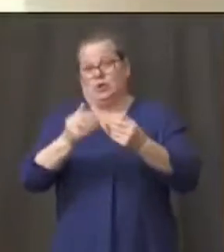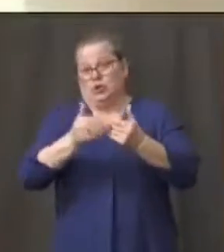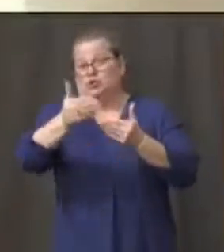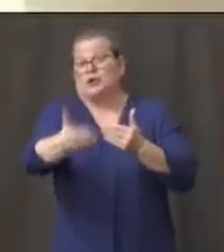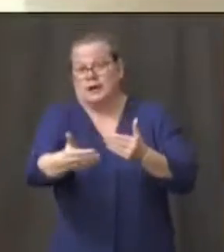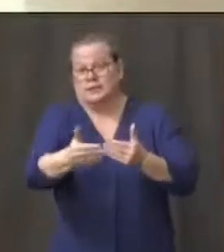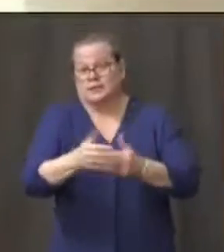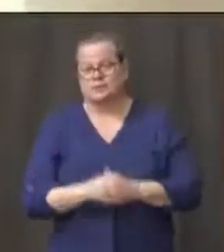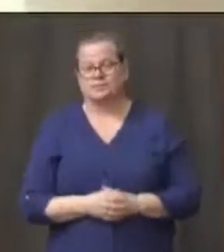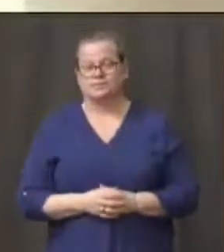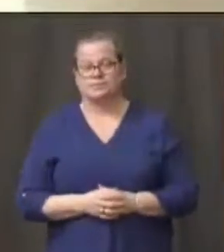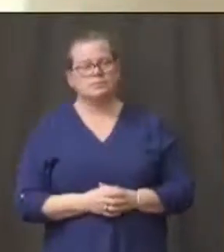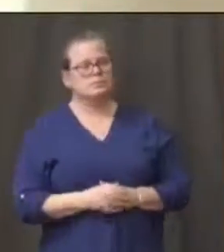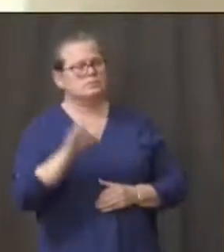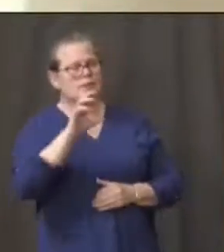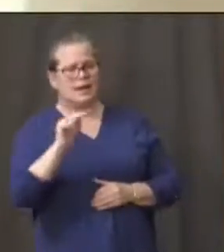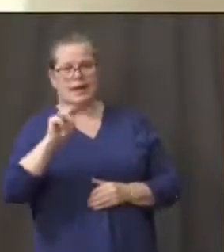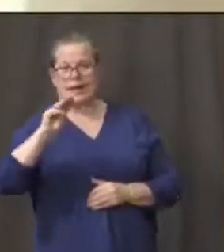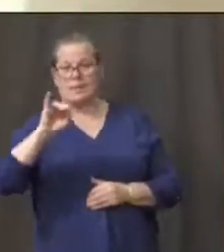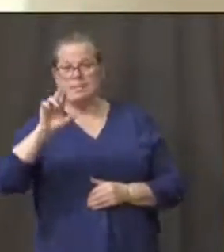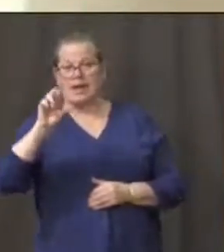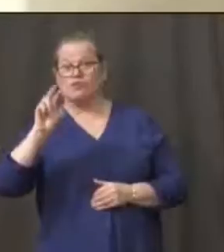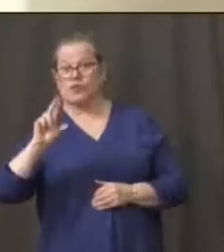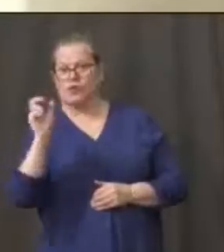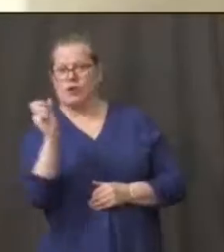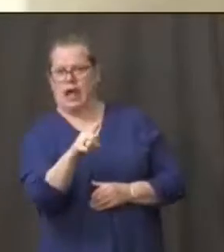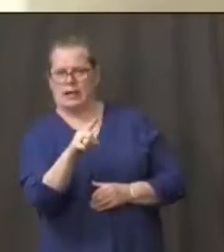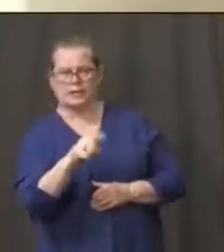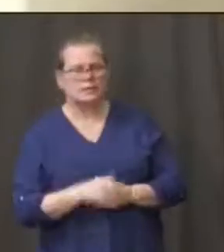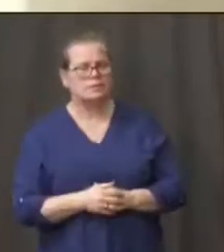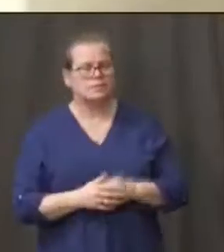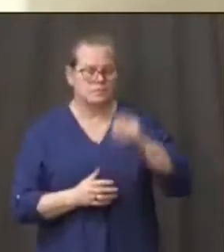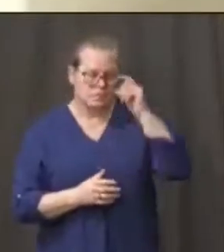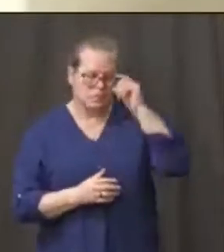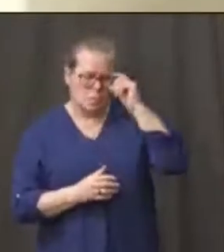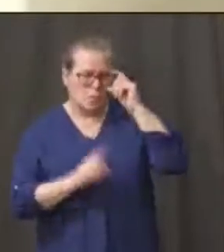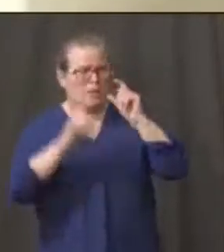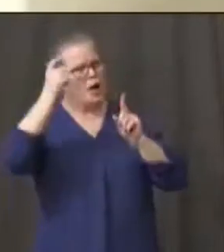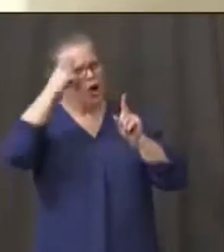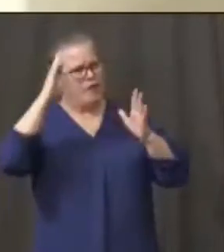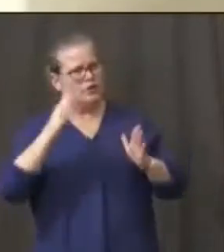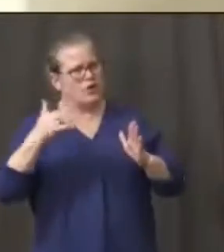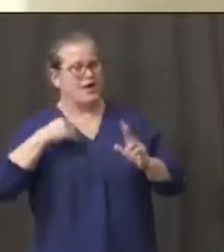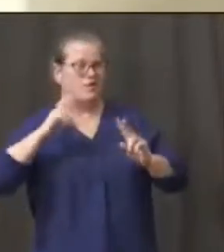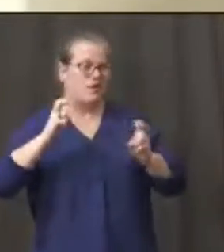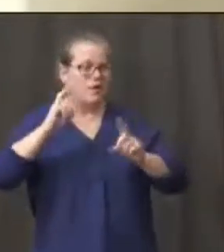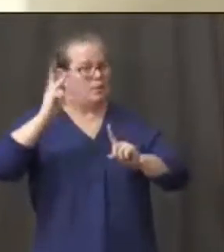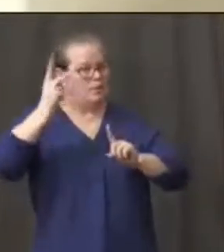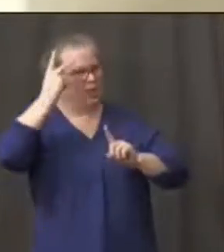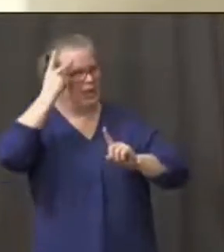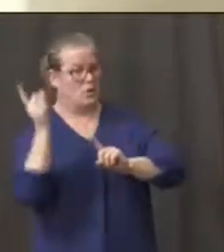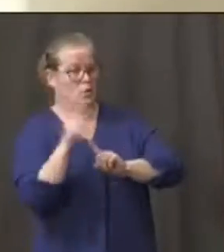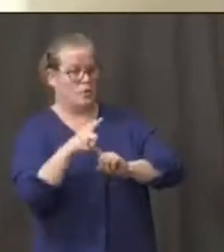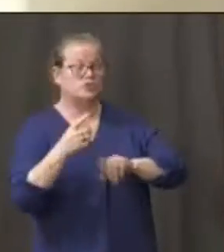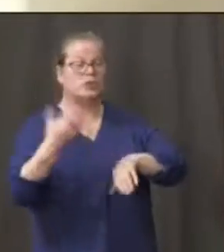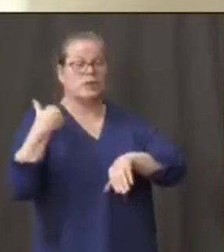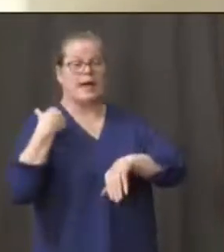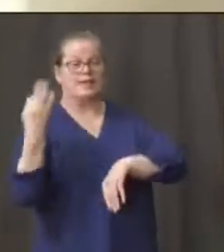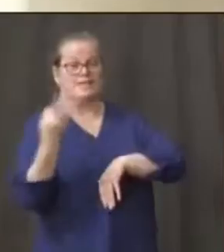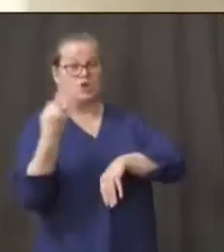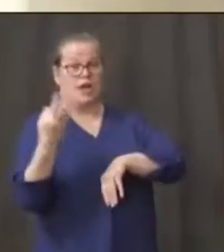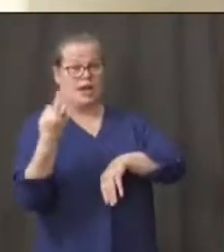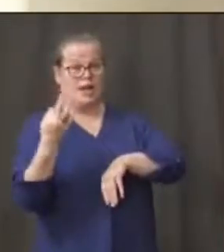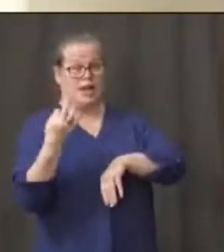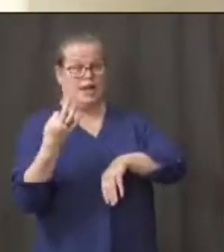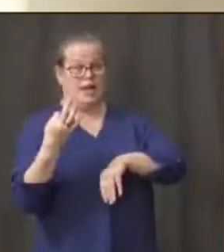Governor, let me ask you, I guess, a political question. You got pushback on Friday really for the first time